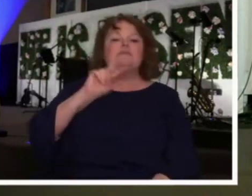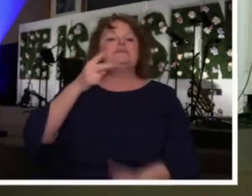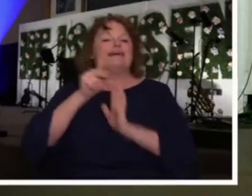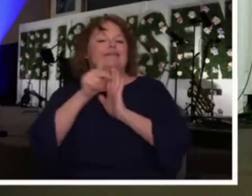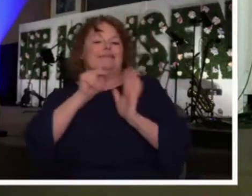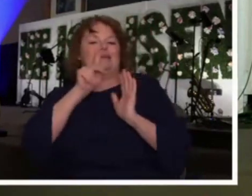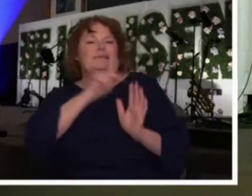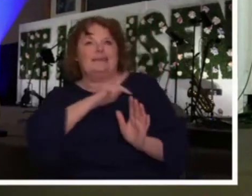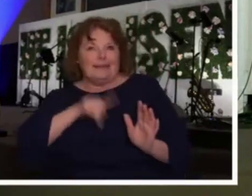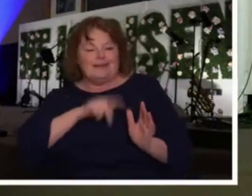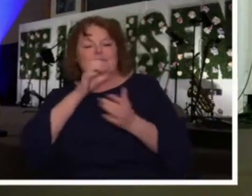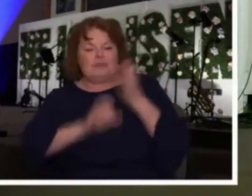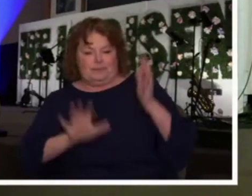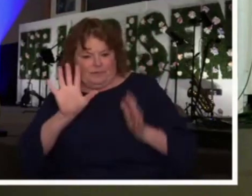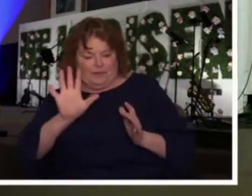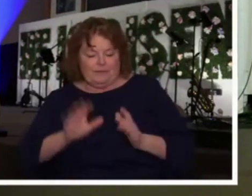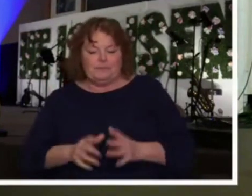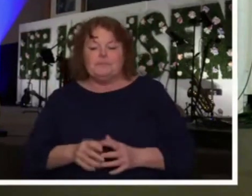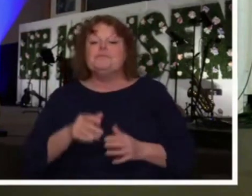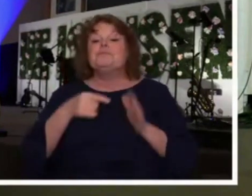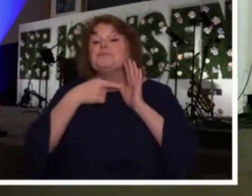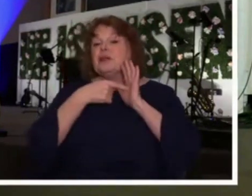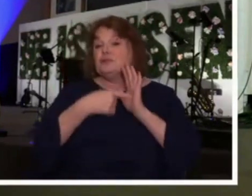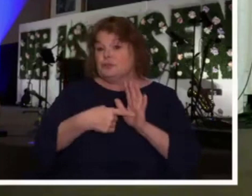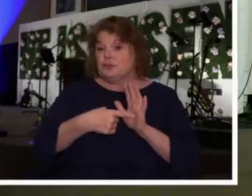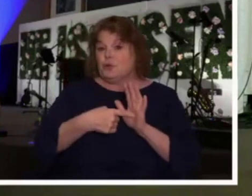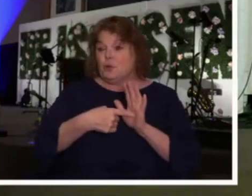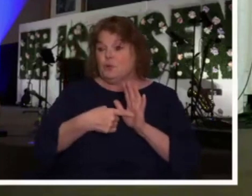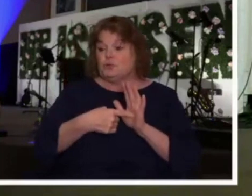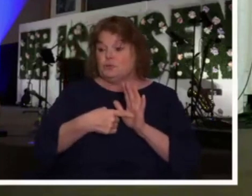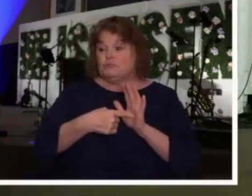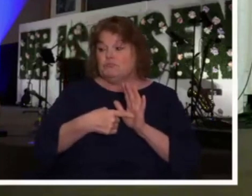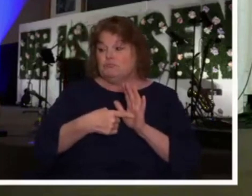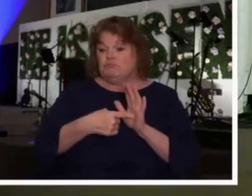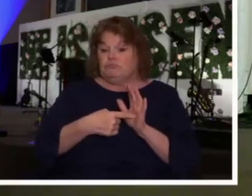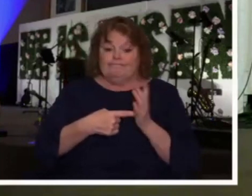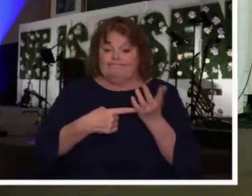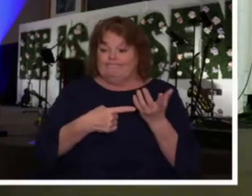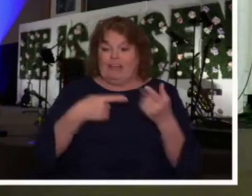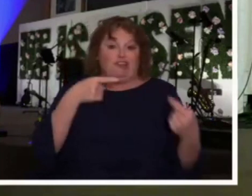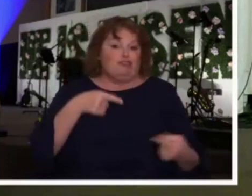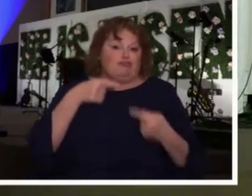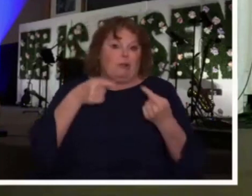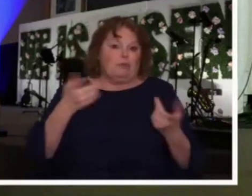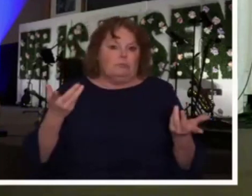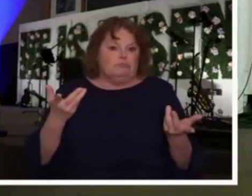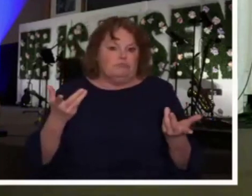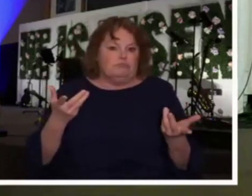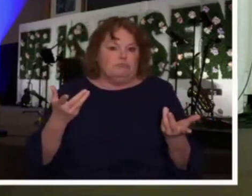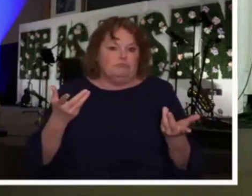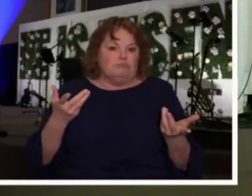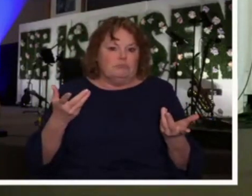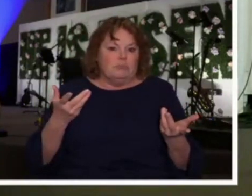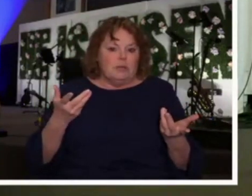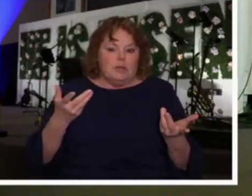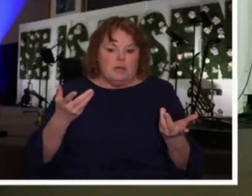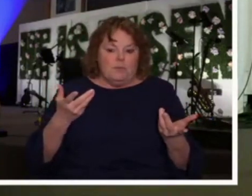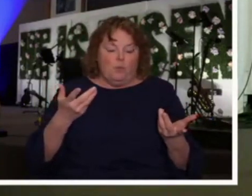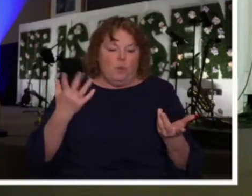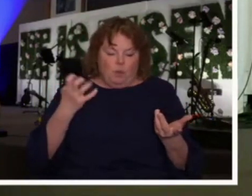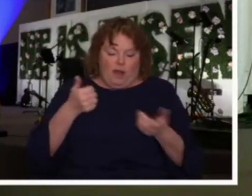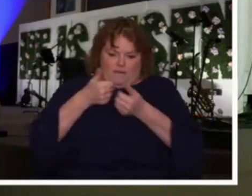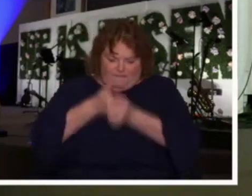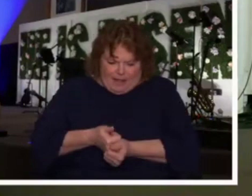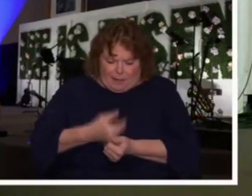is a wonderful illustration of, I believe, what is a very real struggle that we have as it relates to our logic and